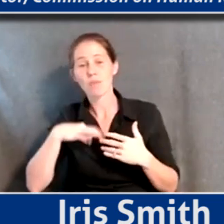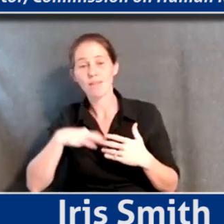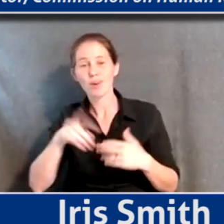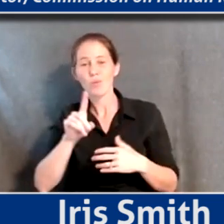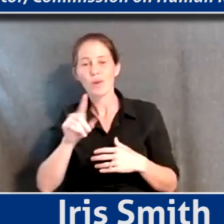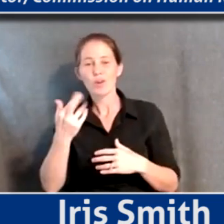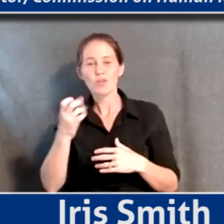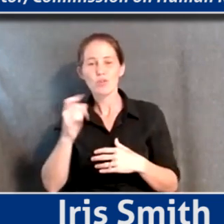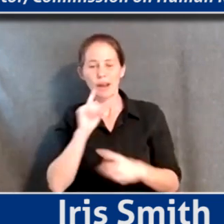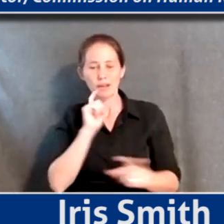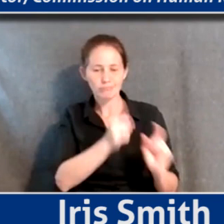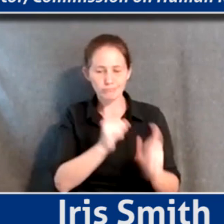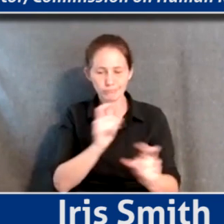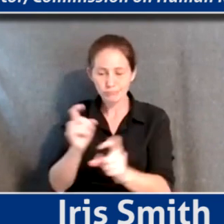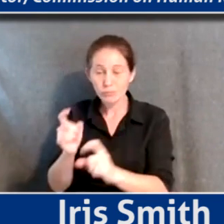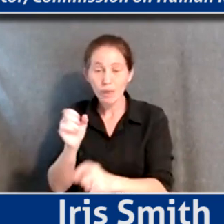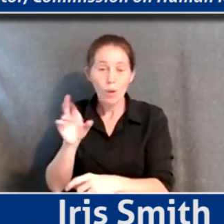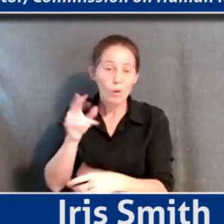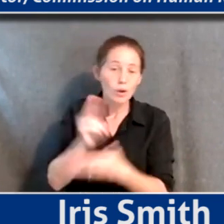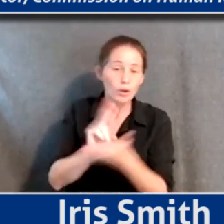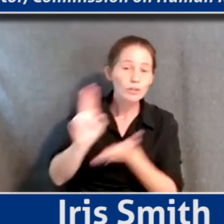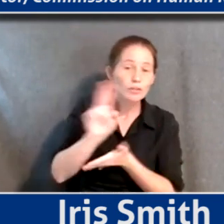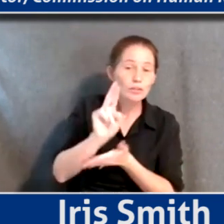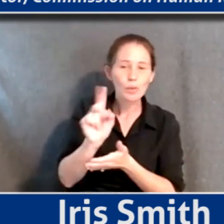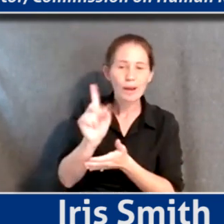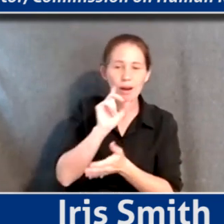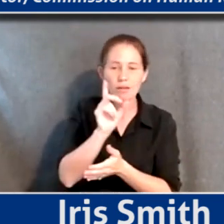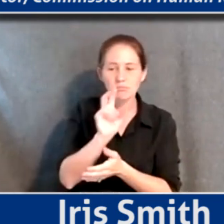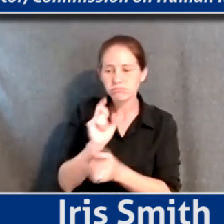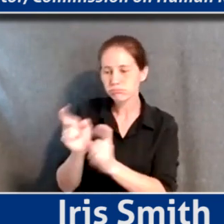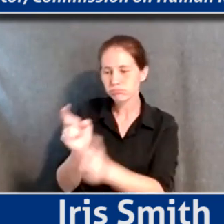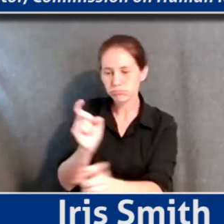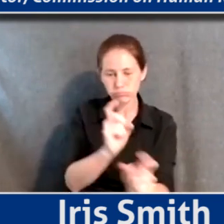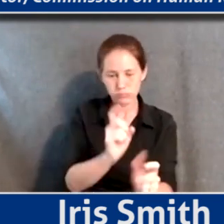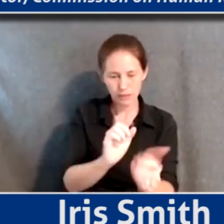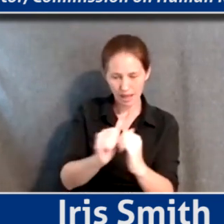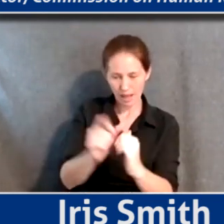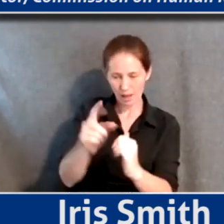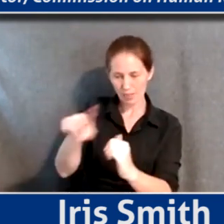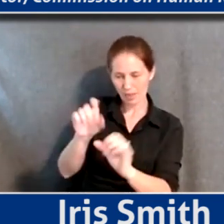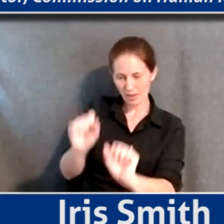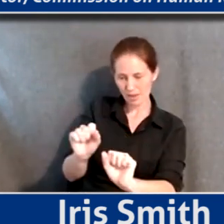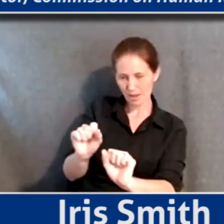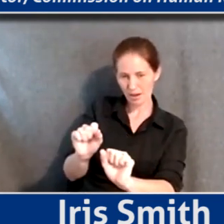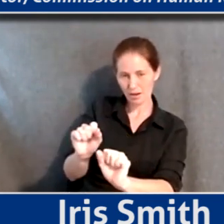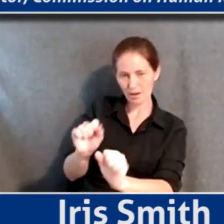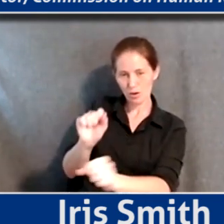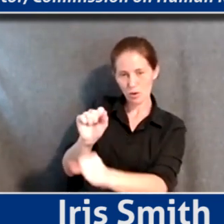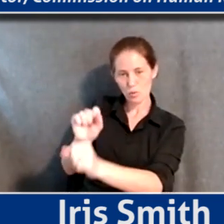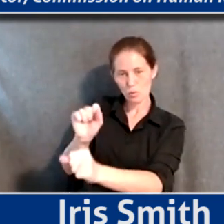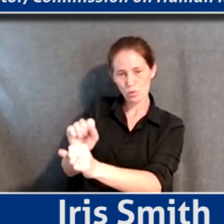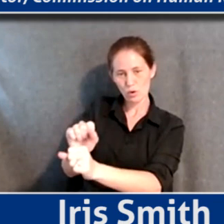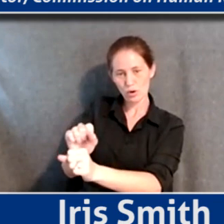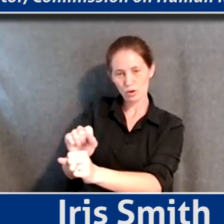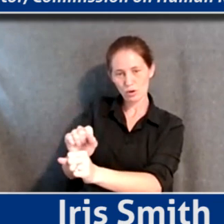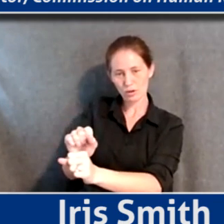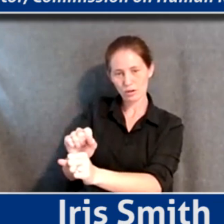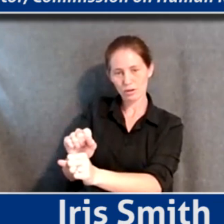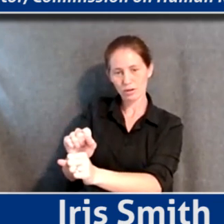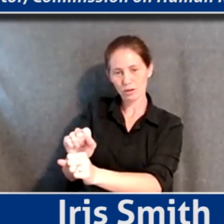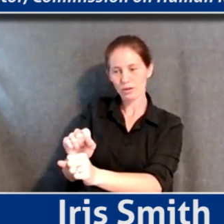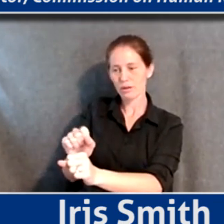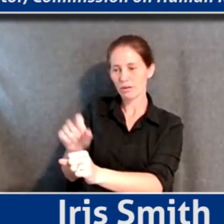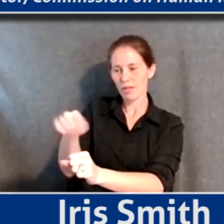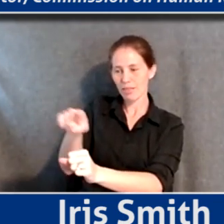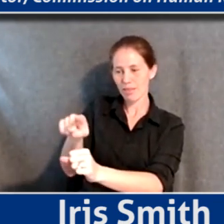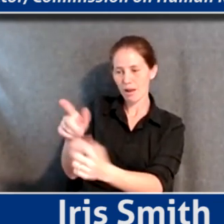are universities. And where they're different, where they're placed, you know, how they can work on where they're, where they're at to align the work.